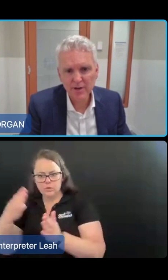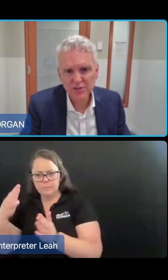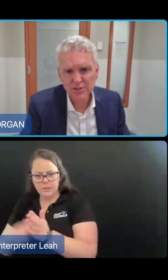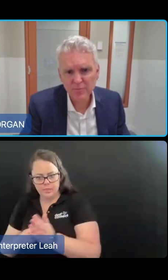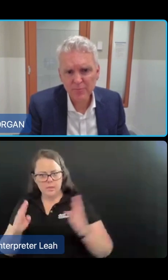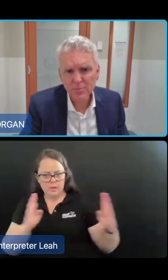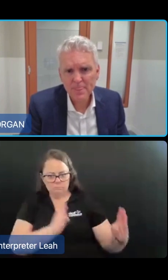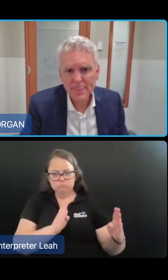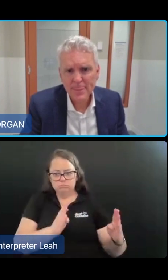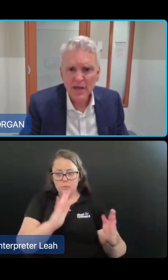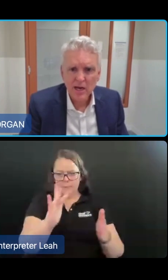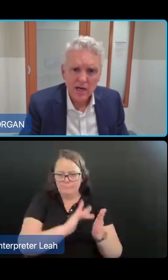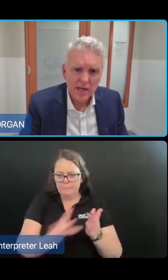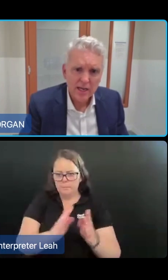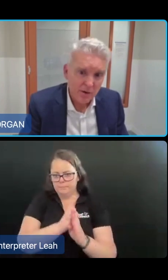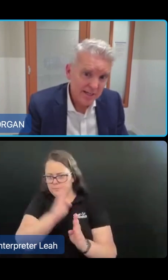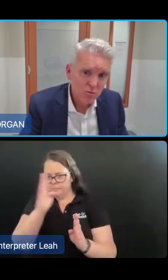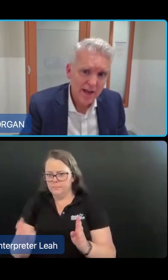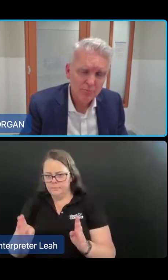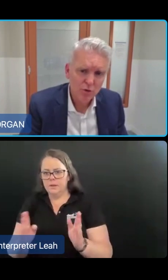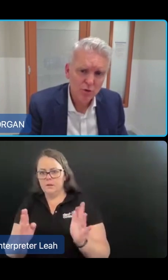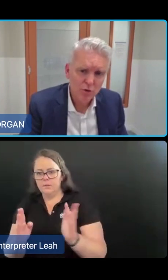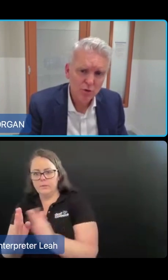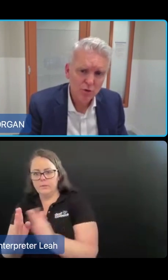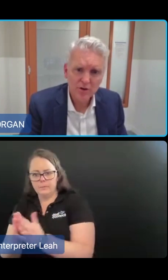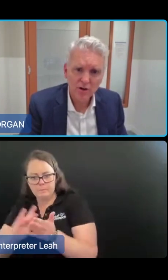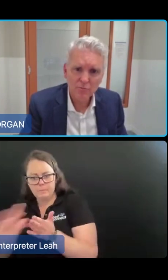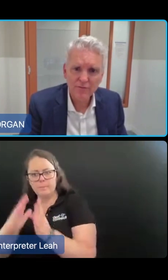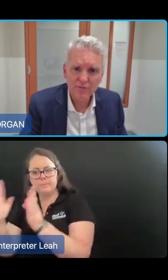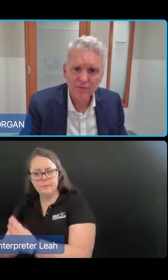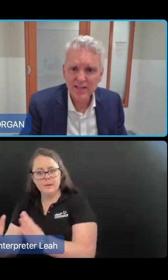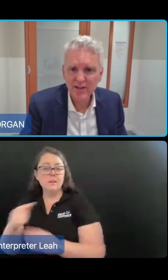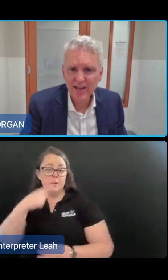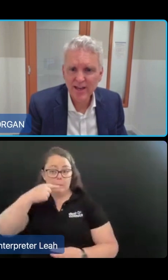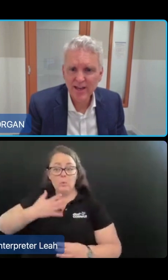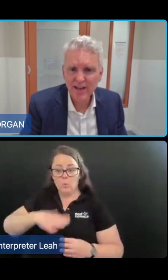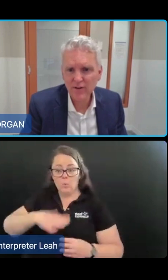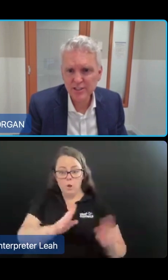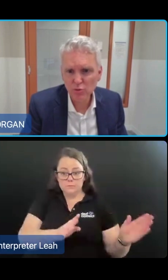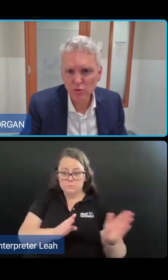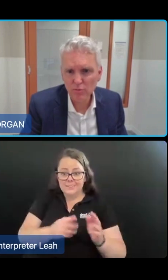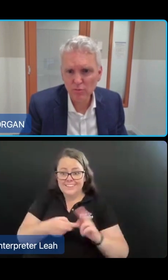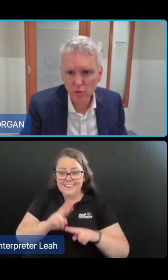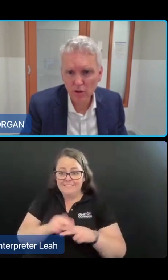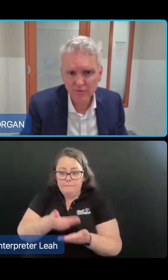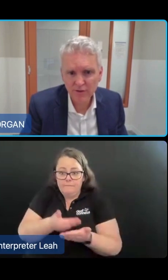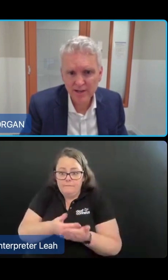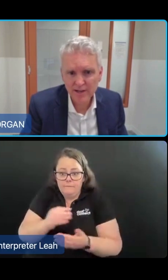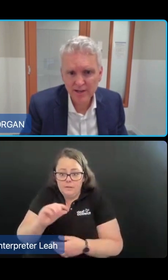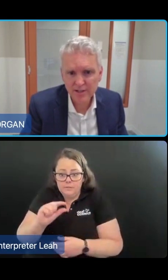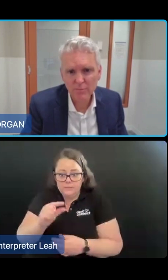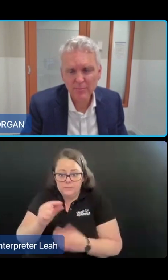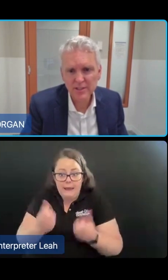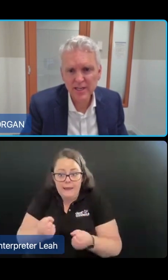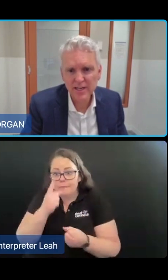expend their budgets. In the past, we had put forward a concept of providers having access to a flexible pool of